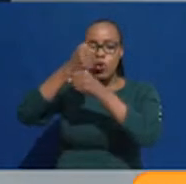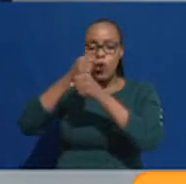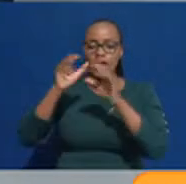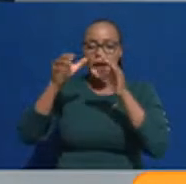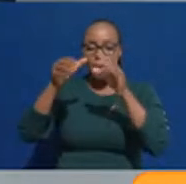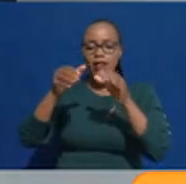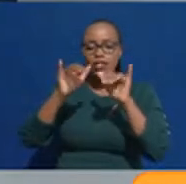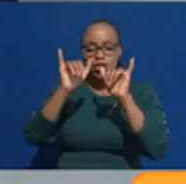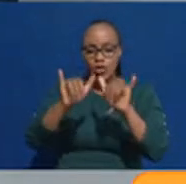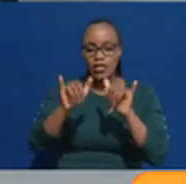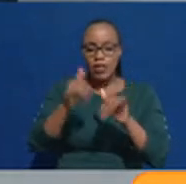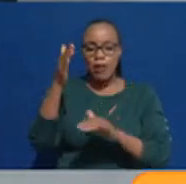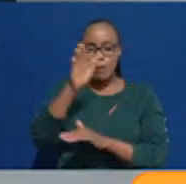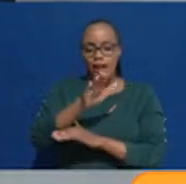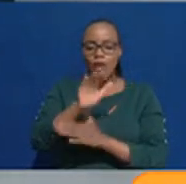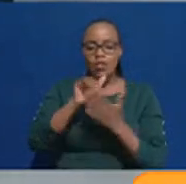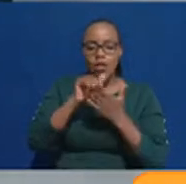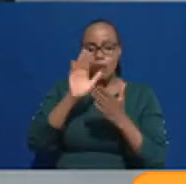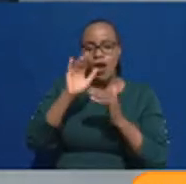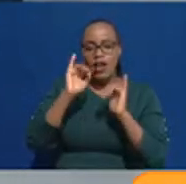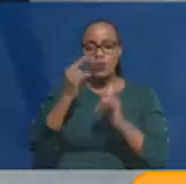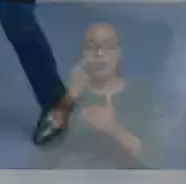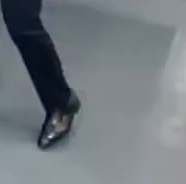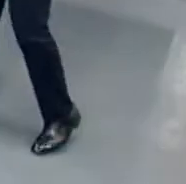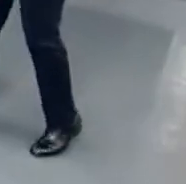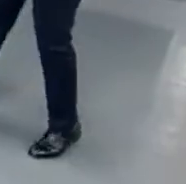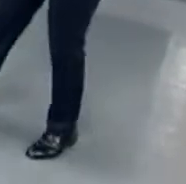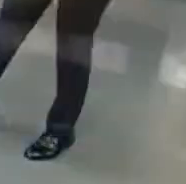All that. Stay tuned. But you're back with more including this.